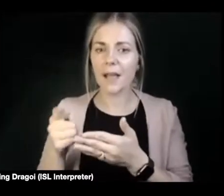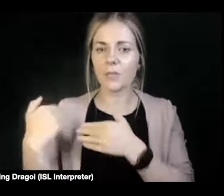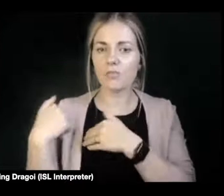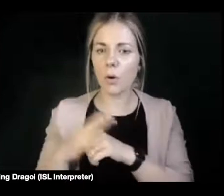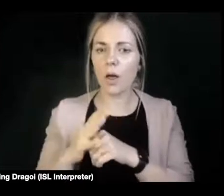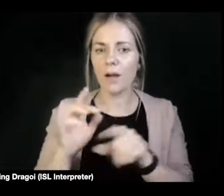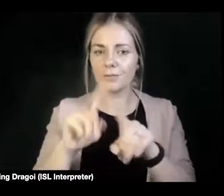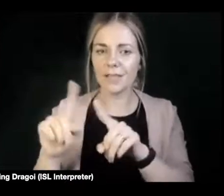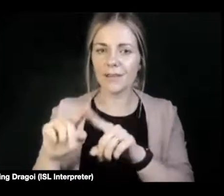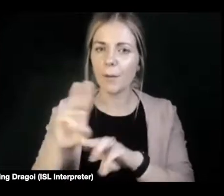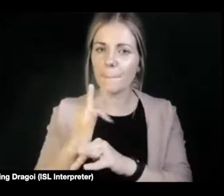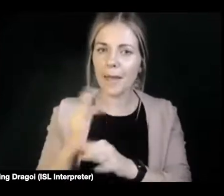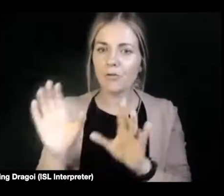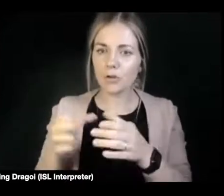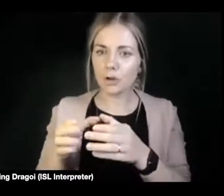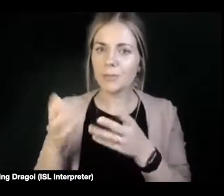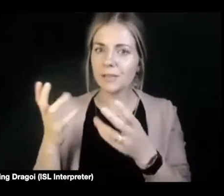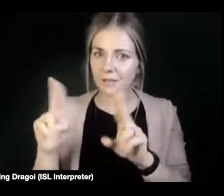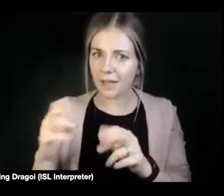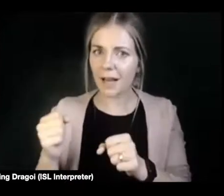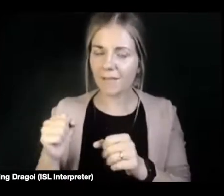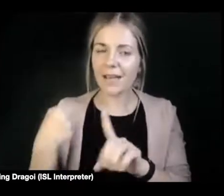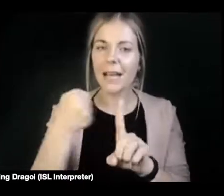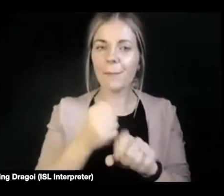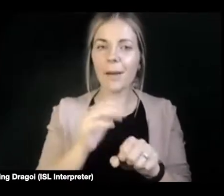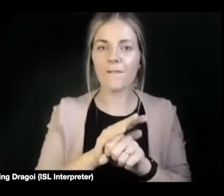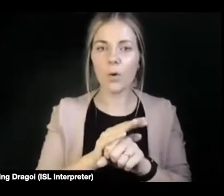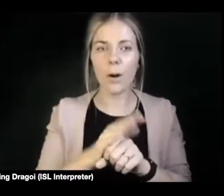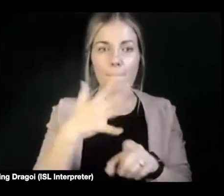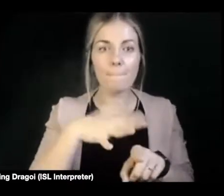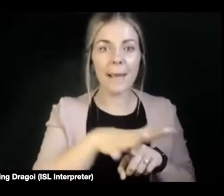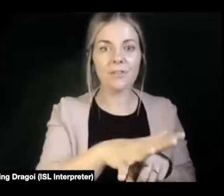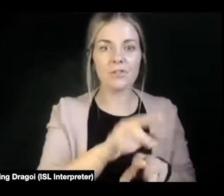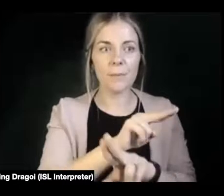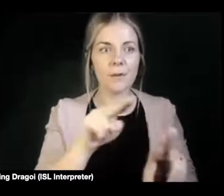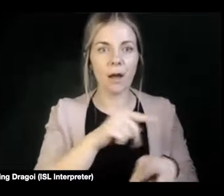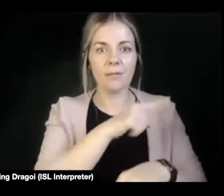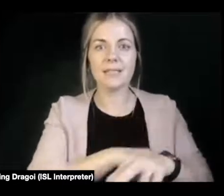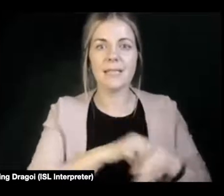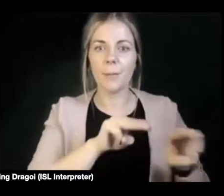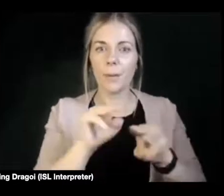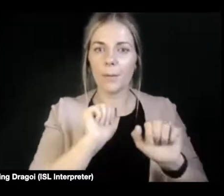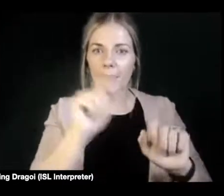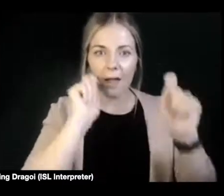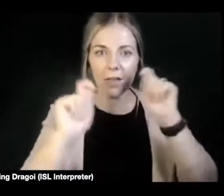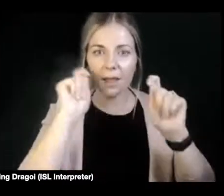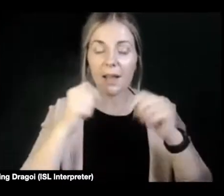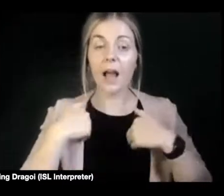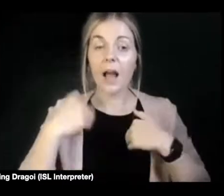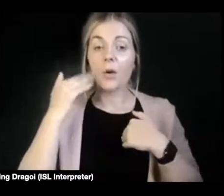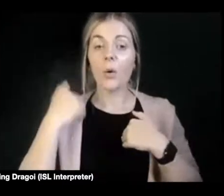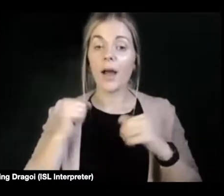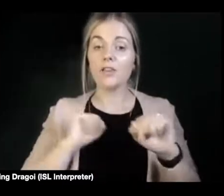that they can have an impact on mainstream non-disabled thinking. I remember myself on the board of National